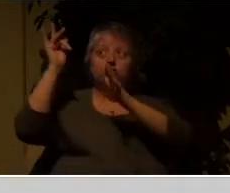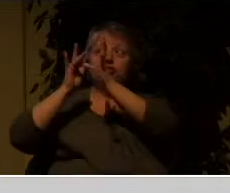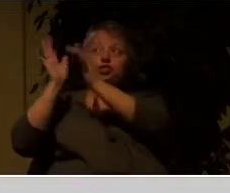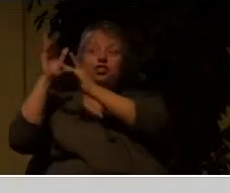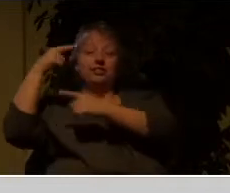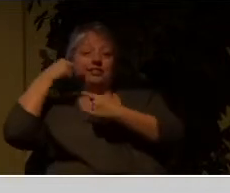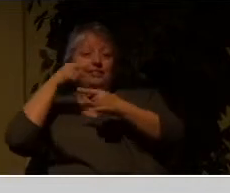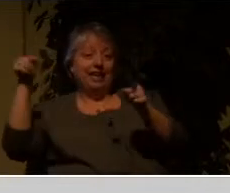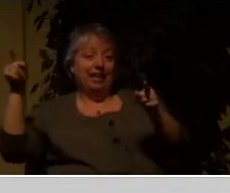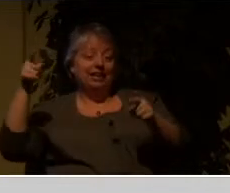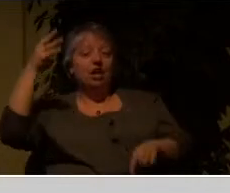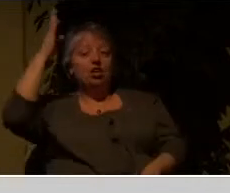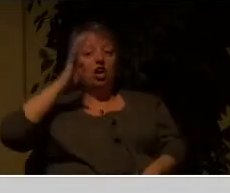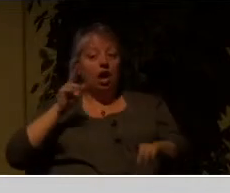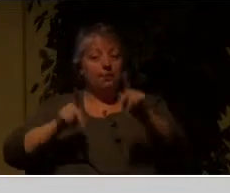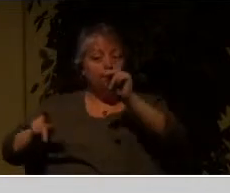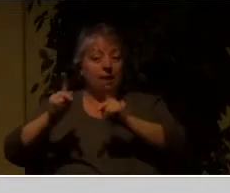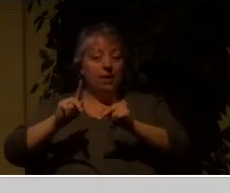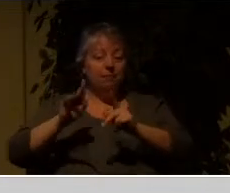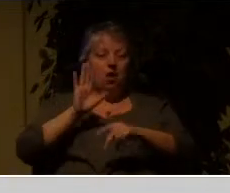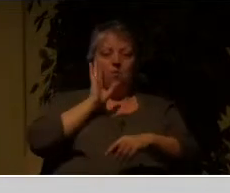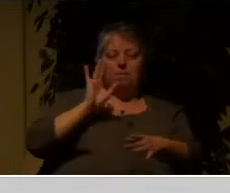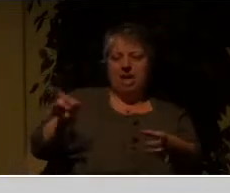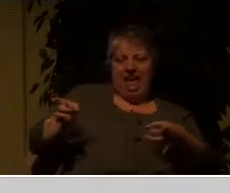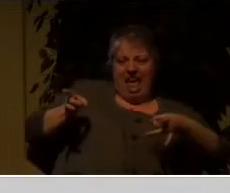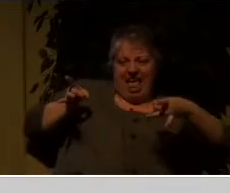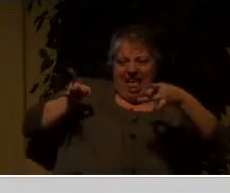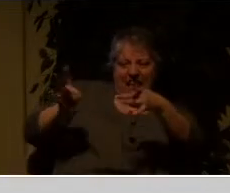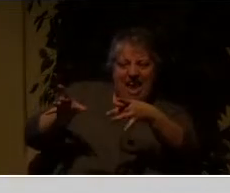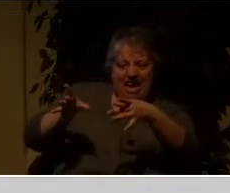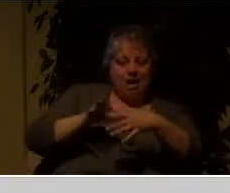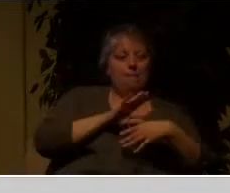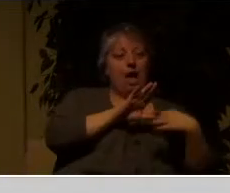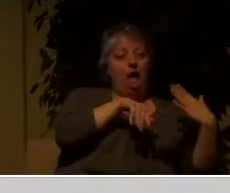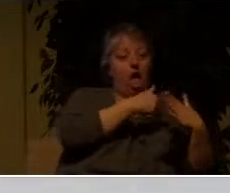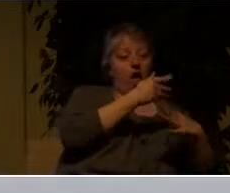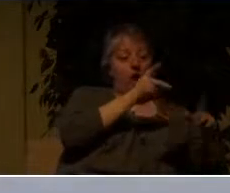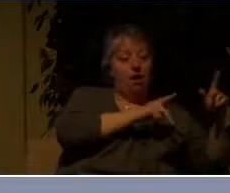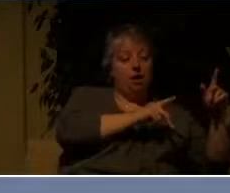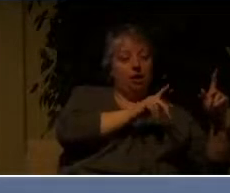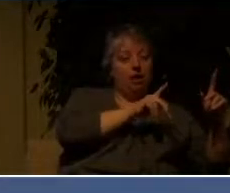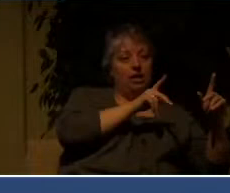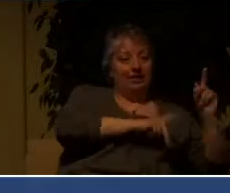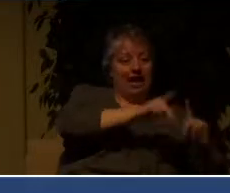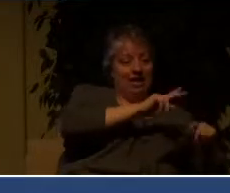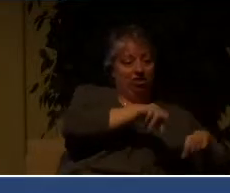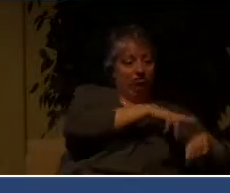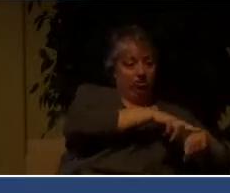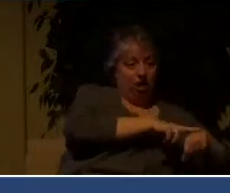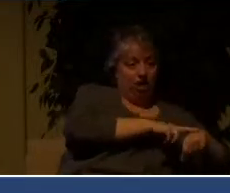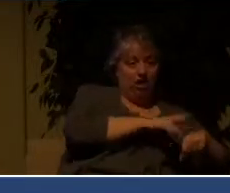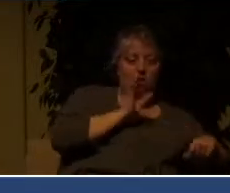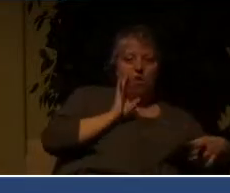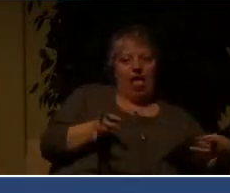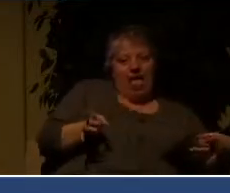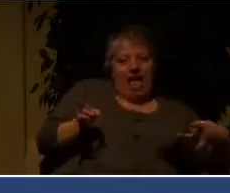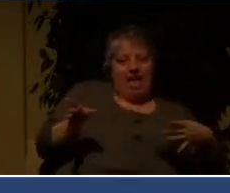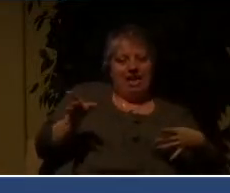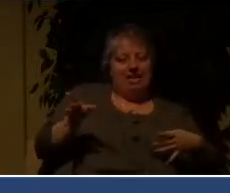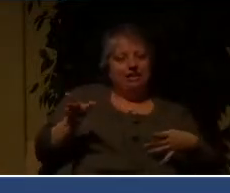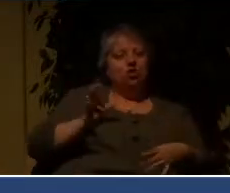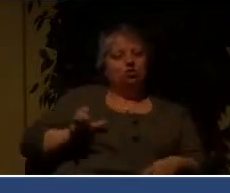going to be hated by all nations. He says, if they persecute me,